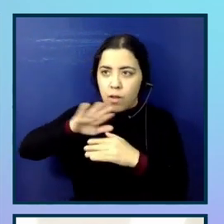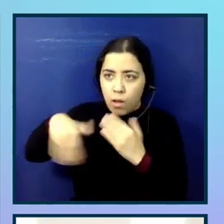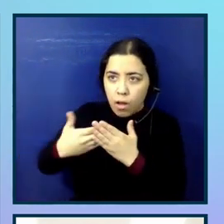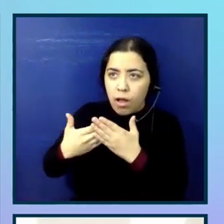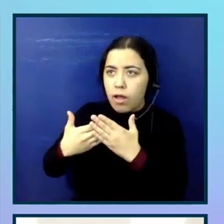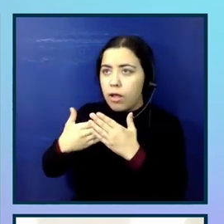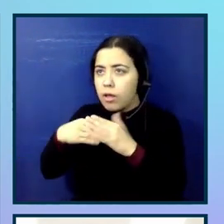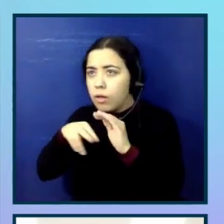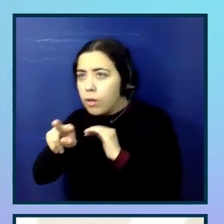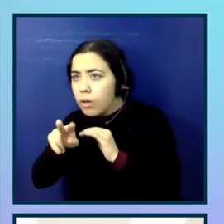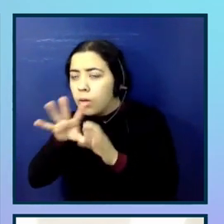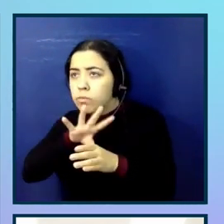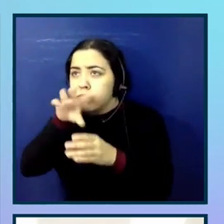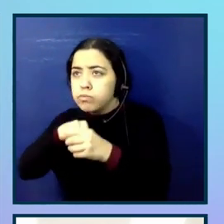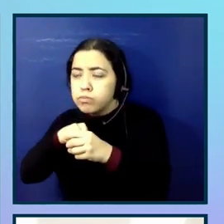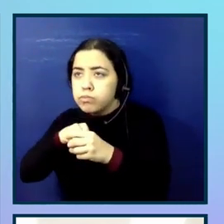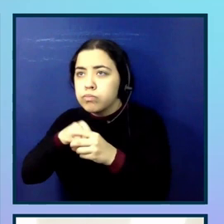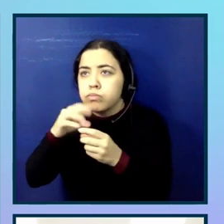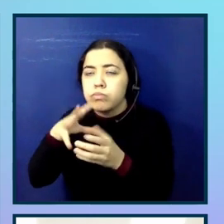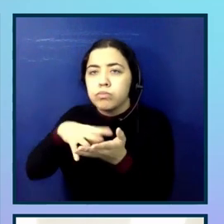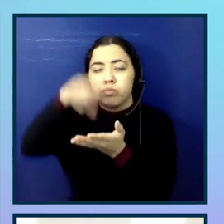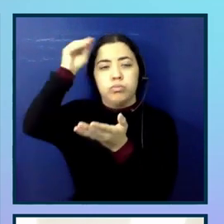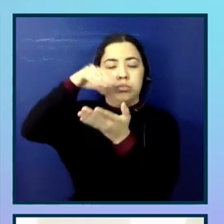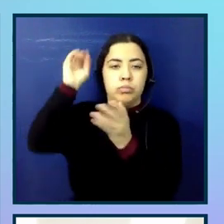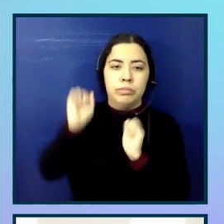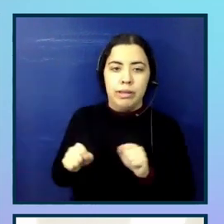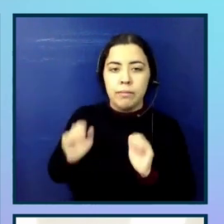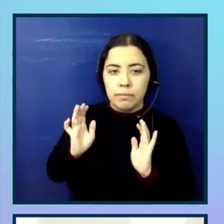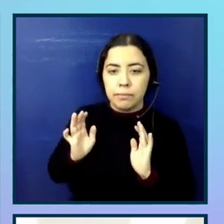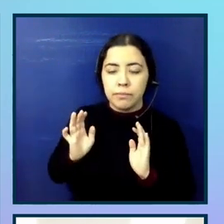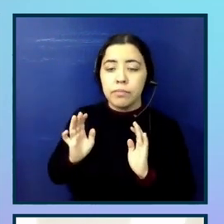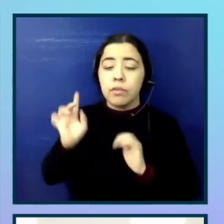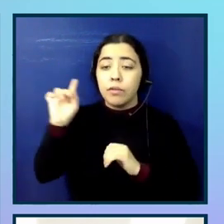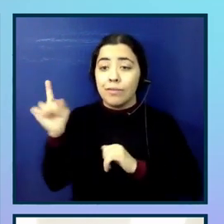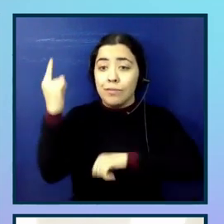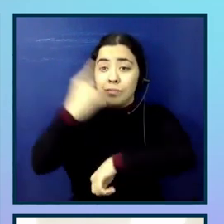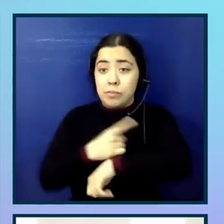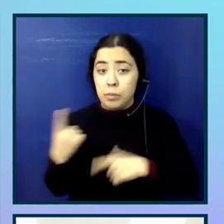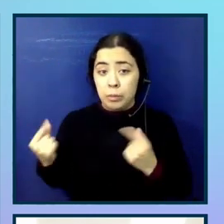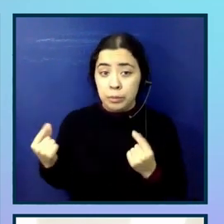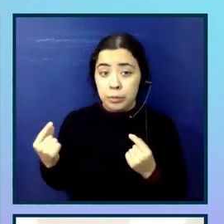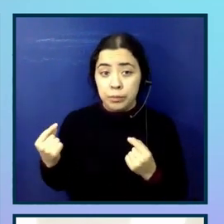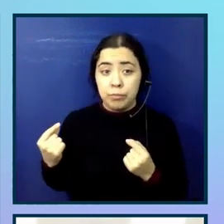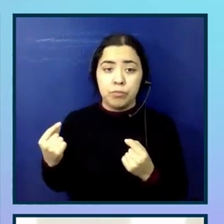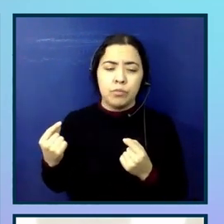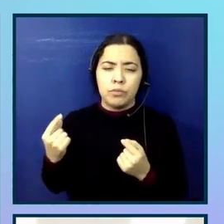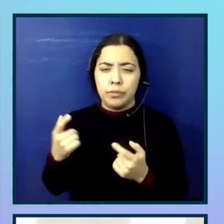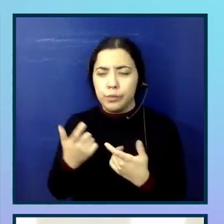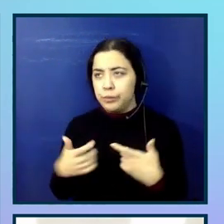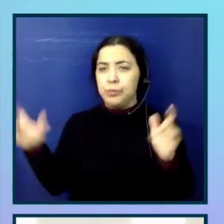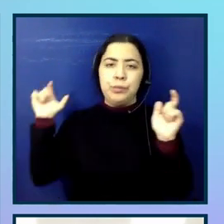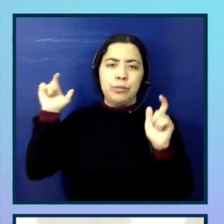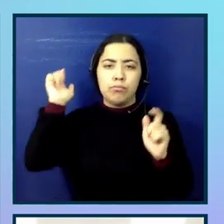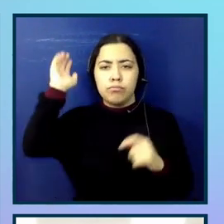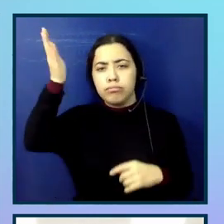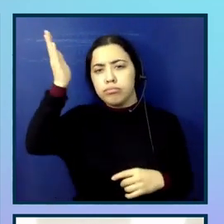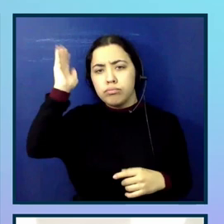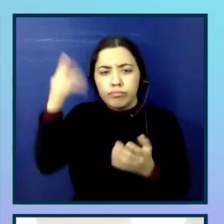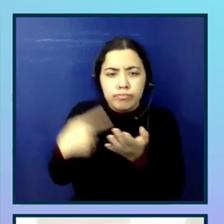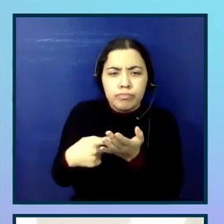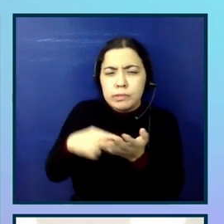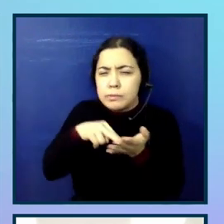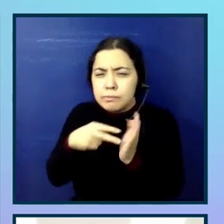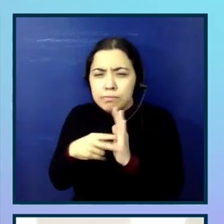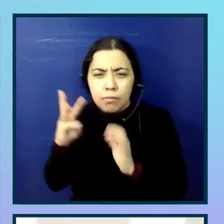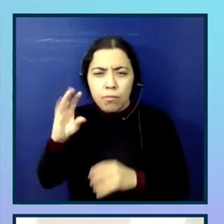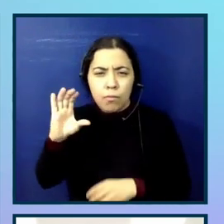easily able to take this. So day one, we kicked off with a big kickoff presentation to talk about what WCAG was, what